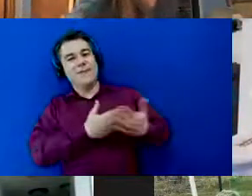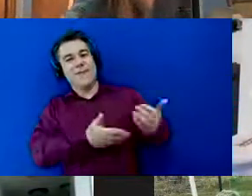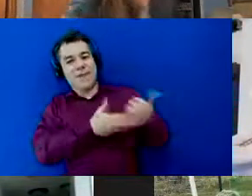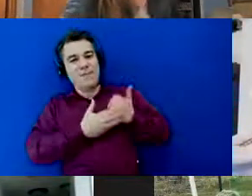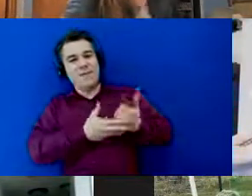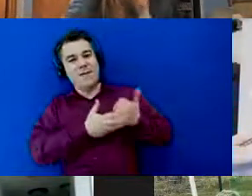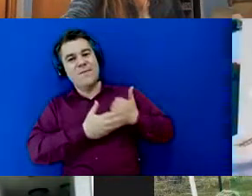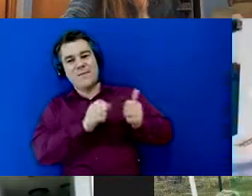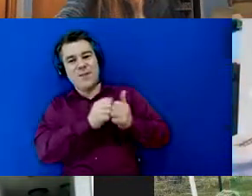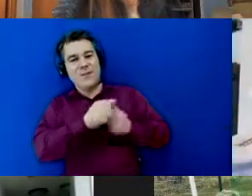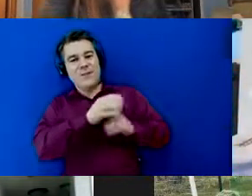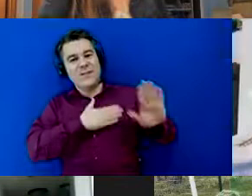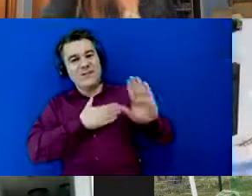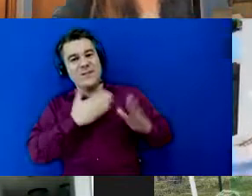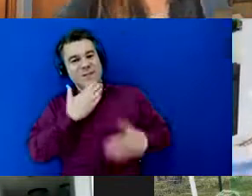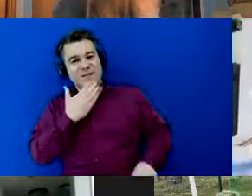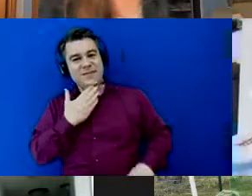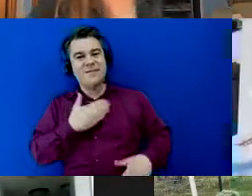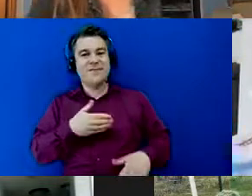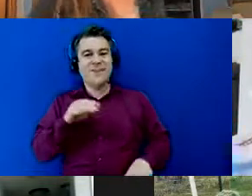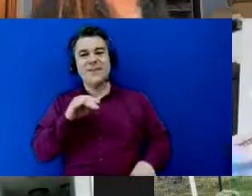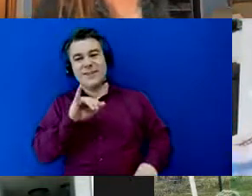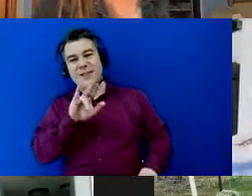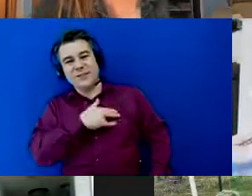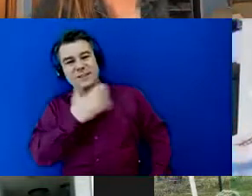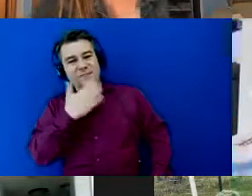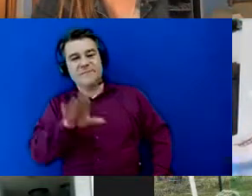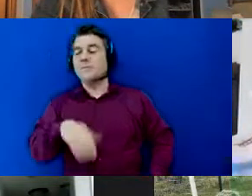a lot thanks iris yes